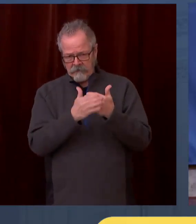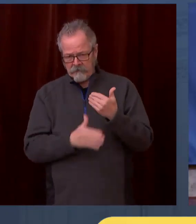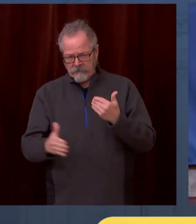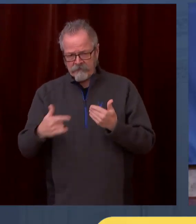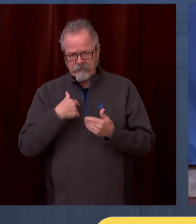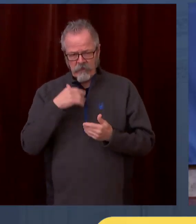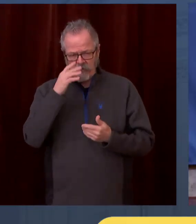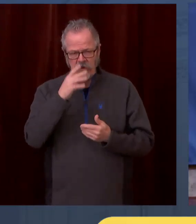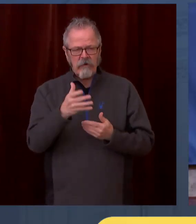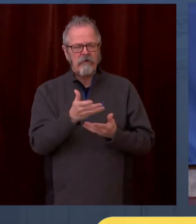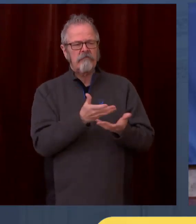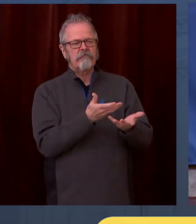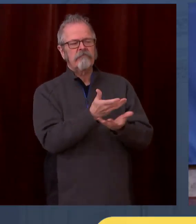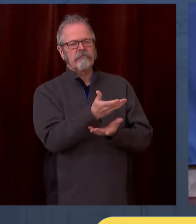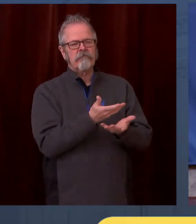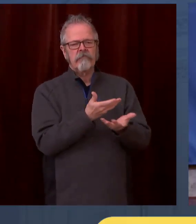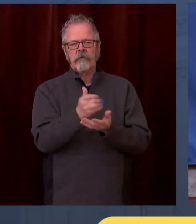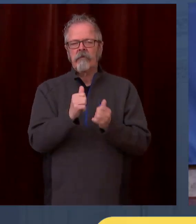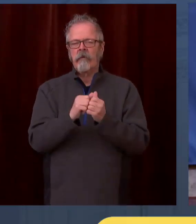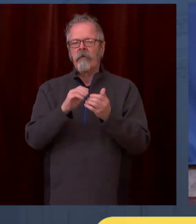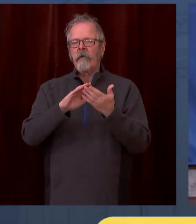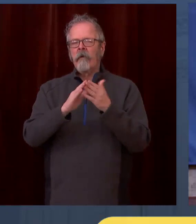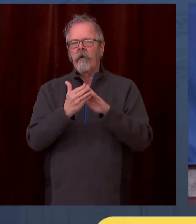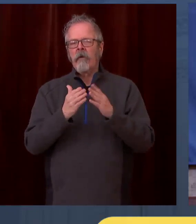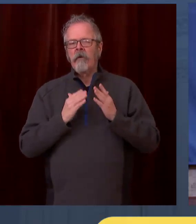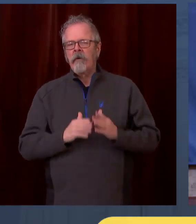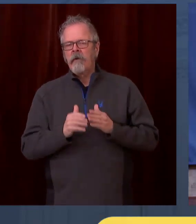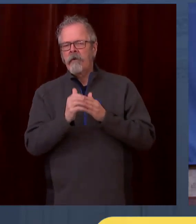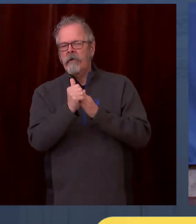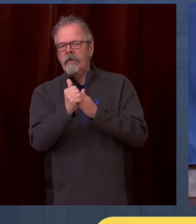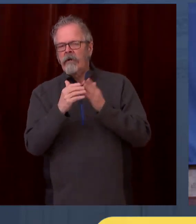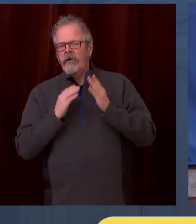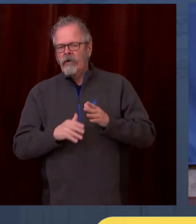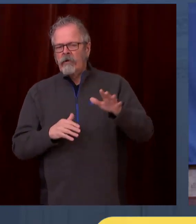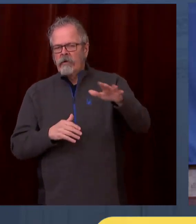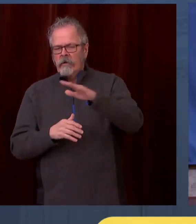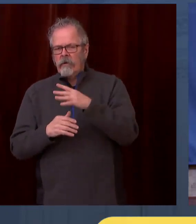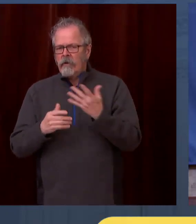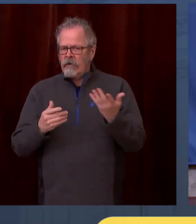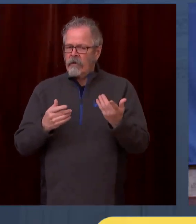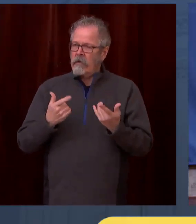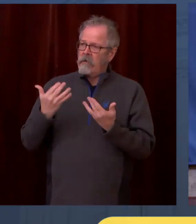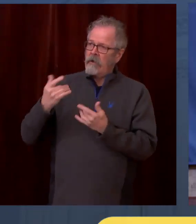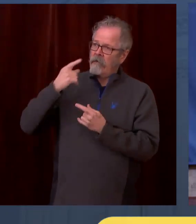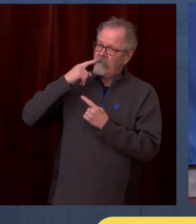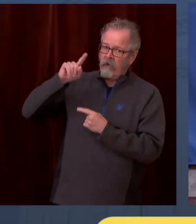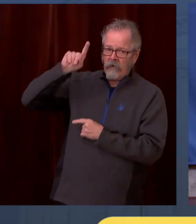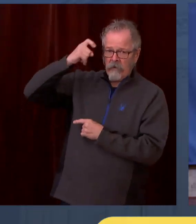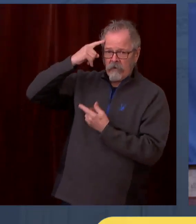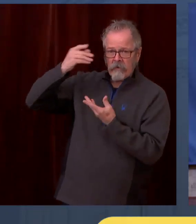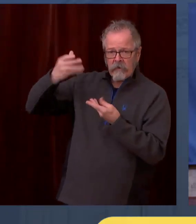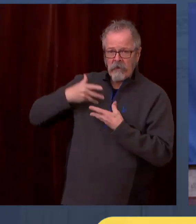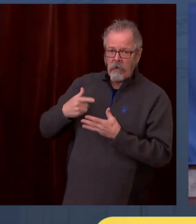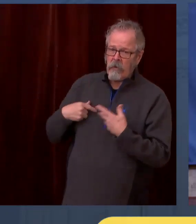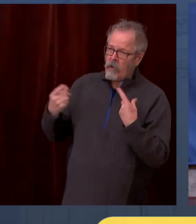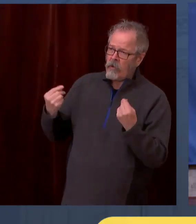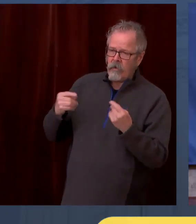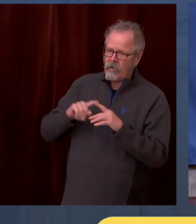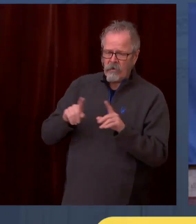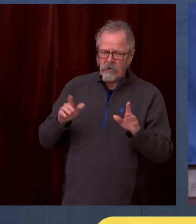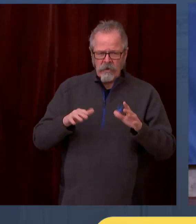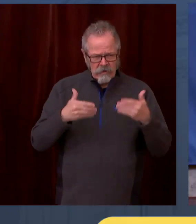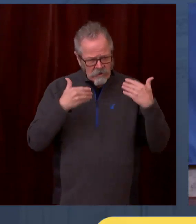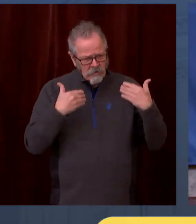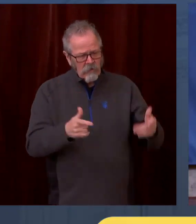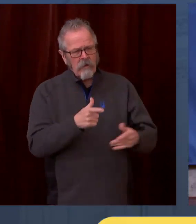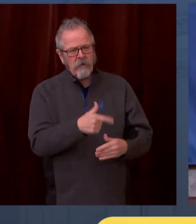action. All of us have some role to speak against this totally unacceptable violence against